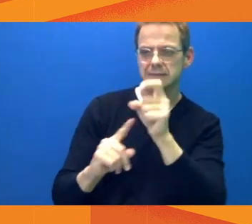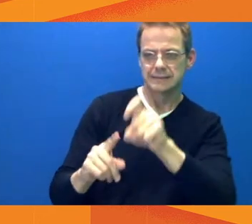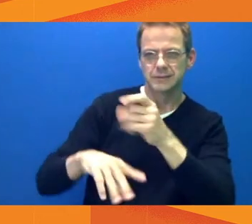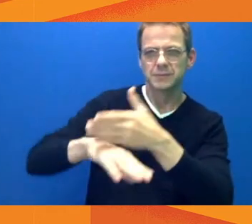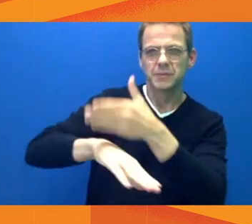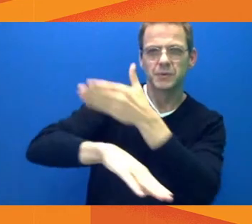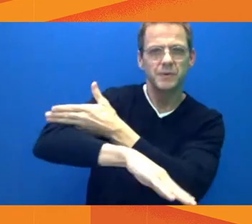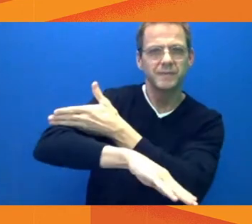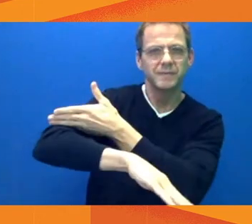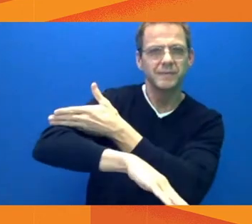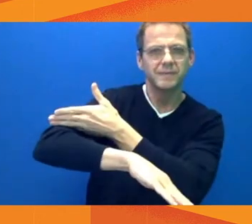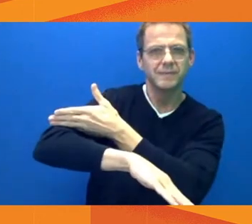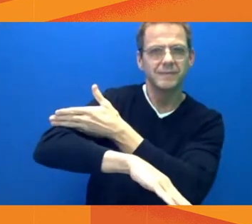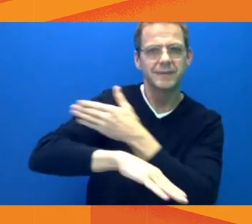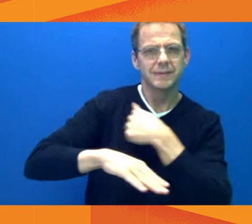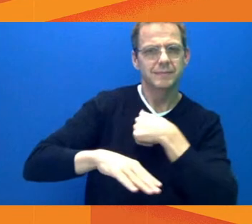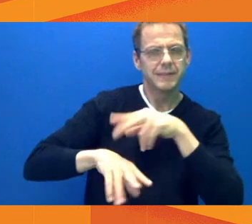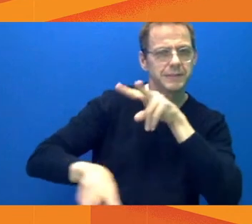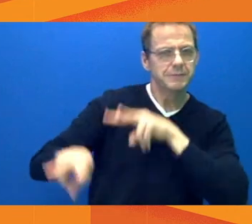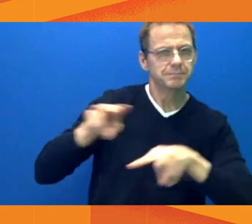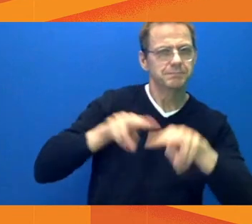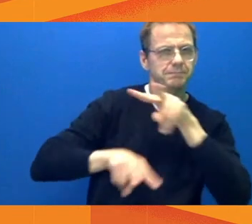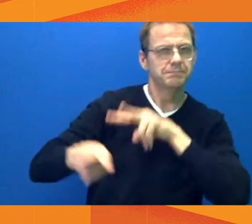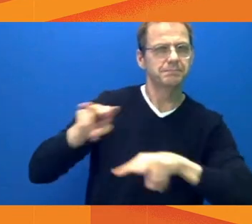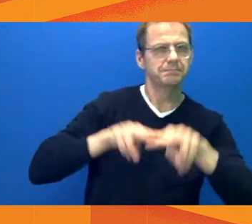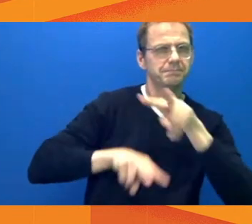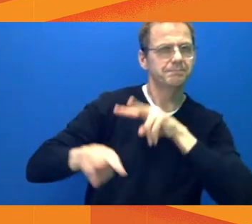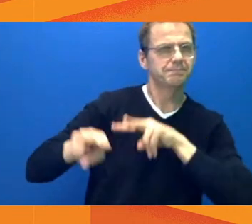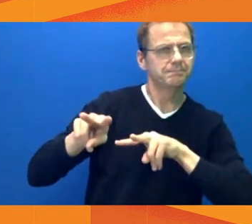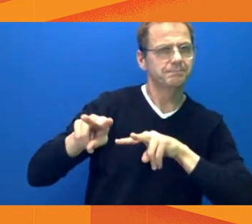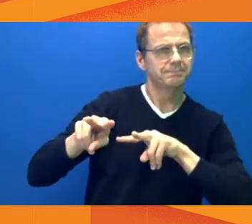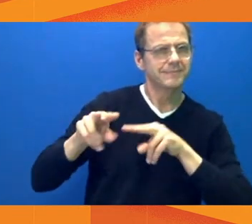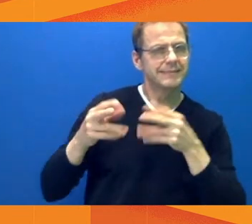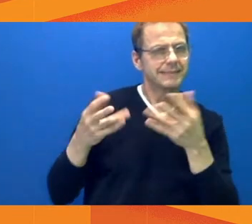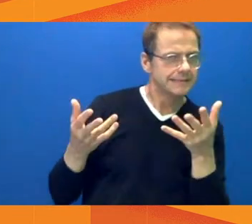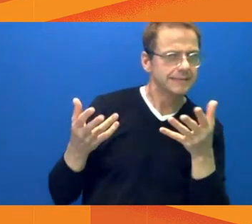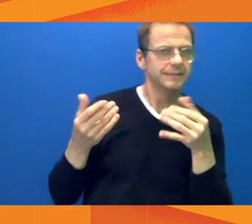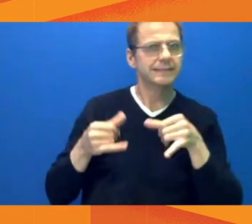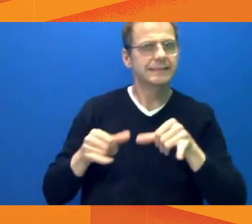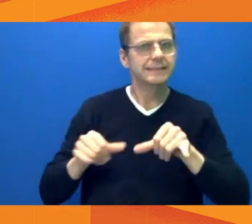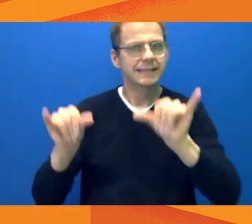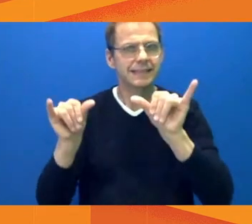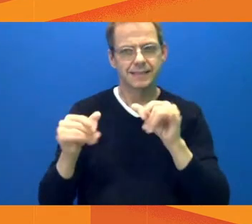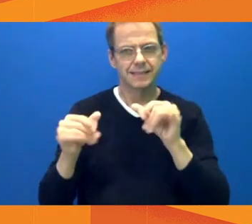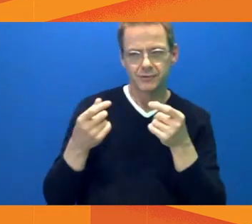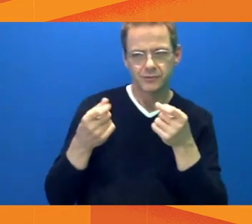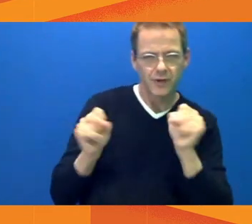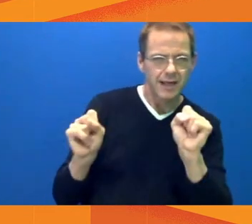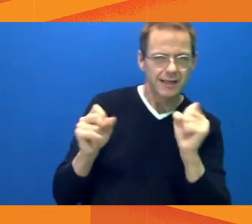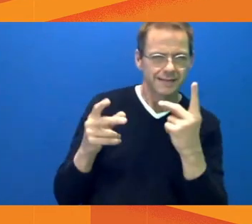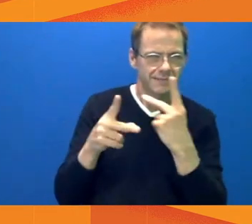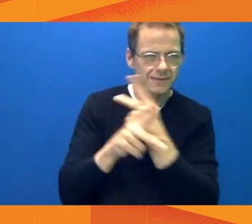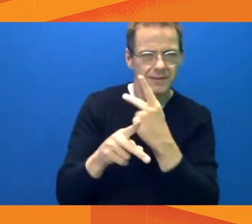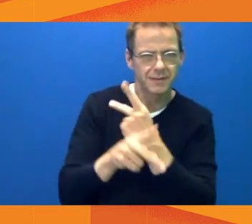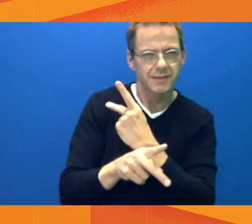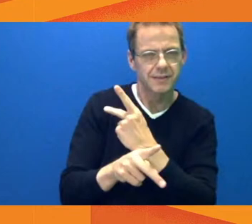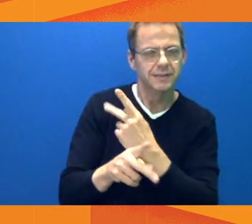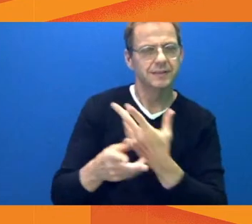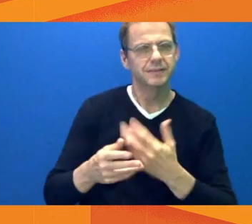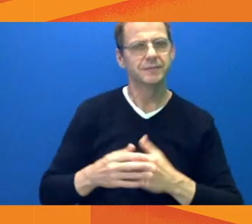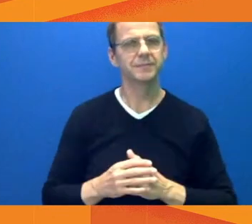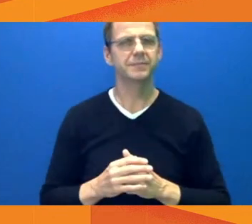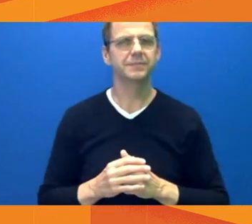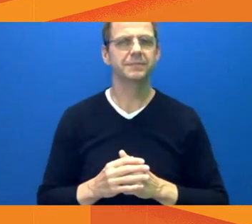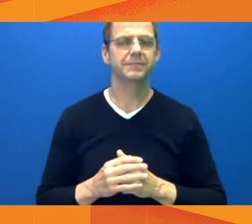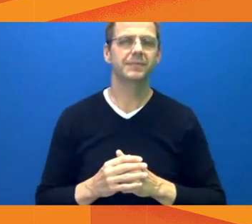-effective and dignified solution to supporting vulnerable people, better than camps or shelters, and that's